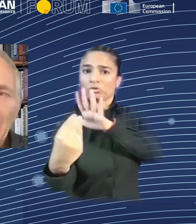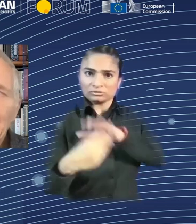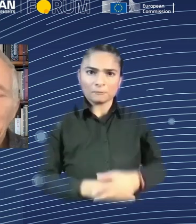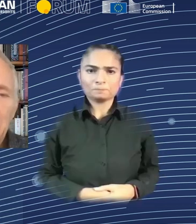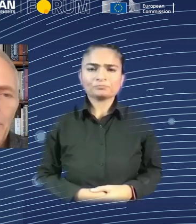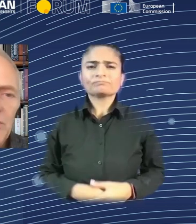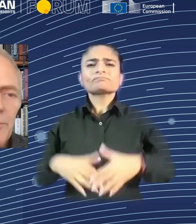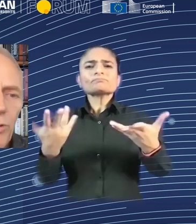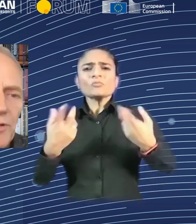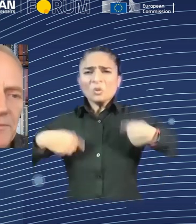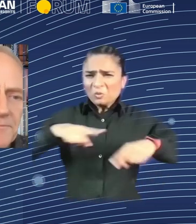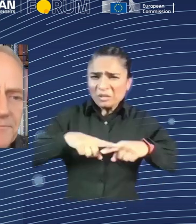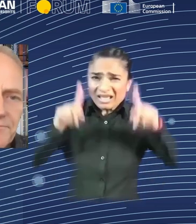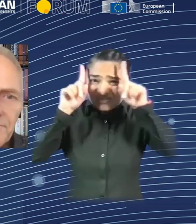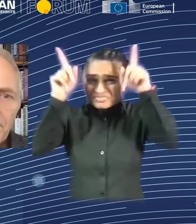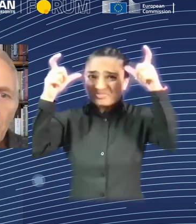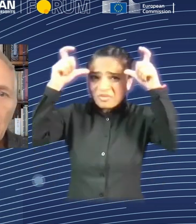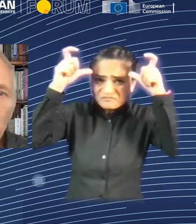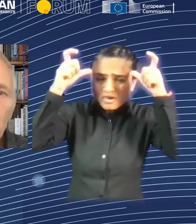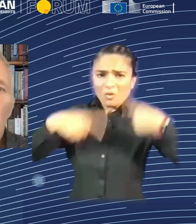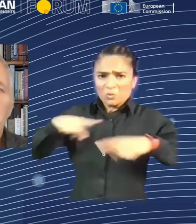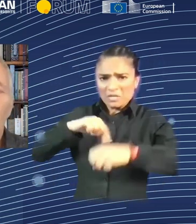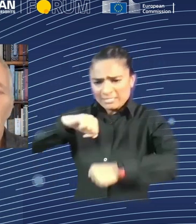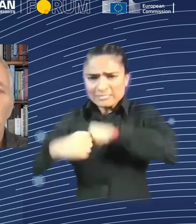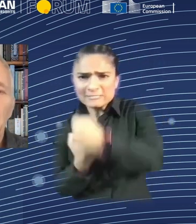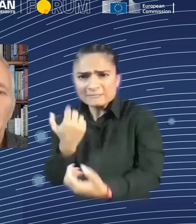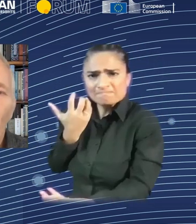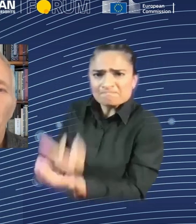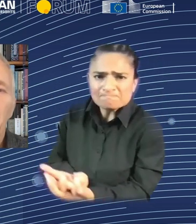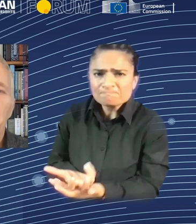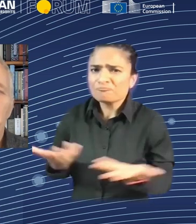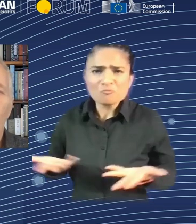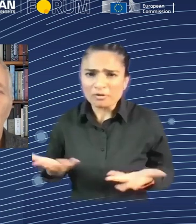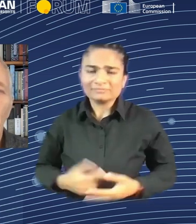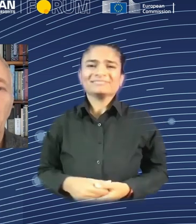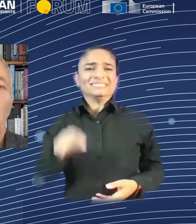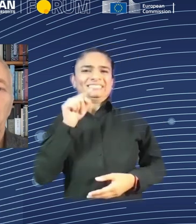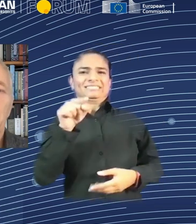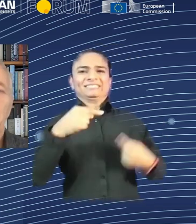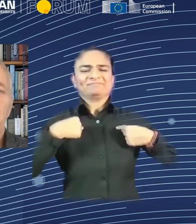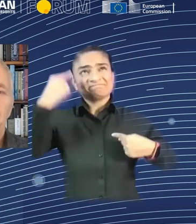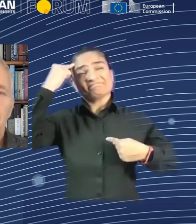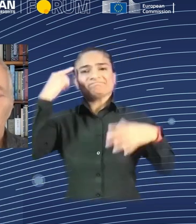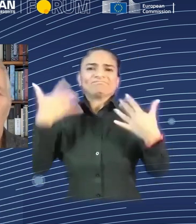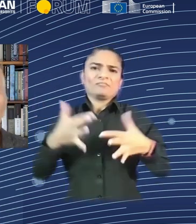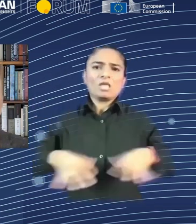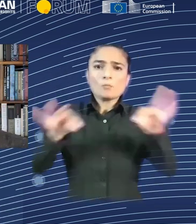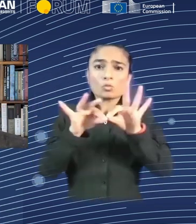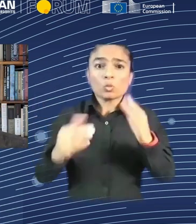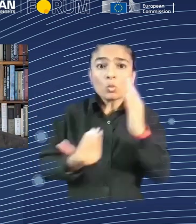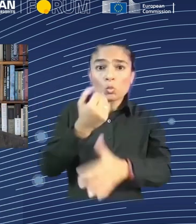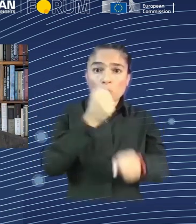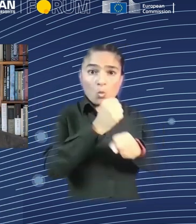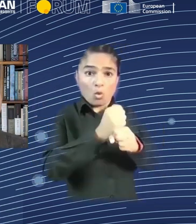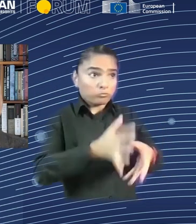thing that I think is the most important. New jobs are created, but they aren't necessarily good jobs. During the Industrial